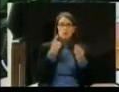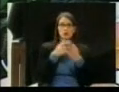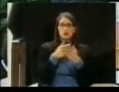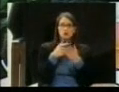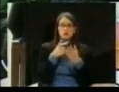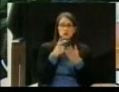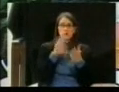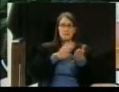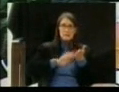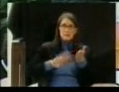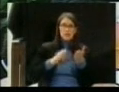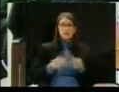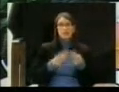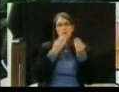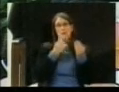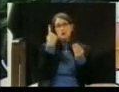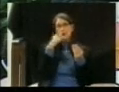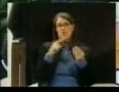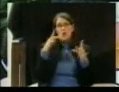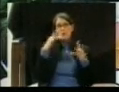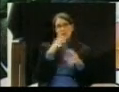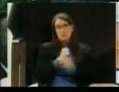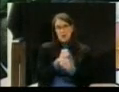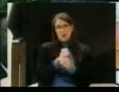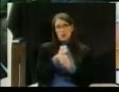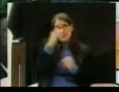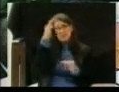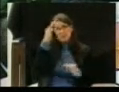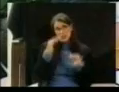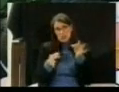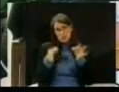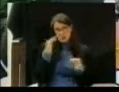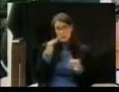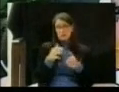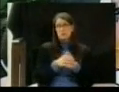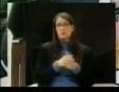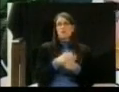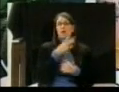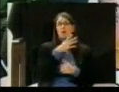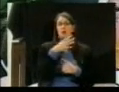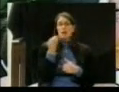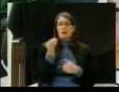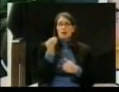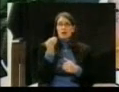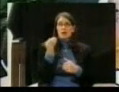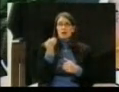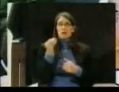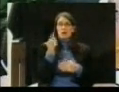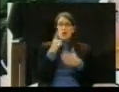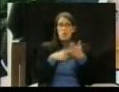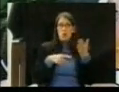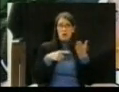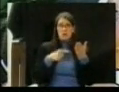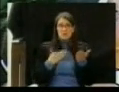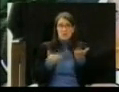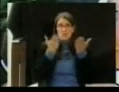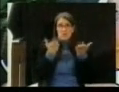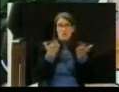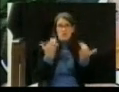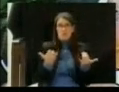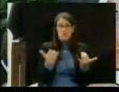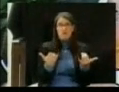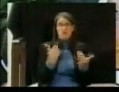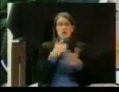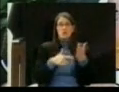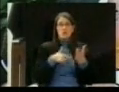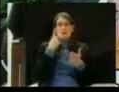And what's on the table right now is what I see as a counteroffer. Basically, that's what Commissioner Harmon,